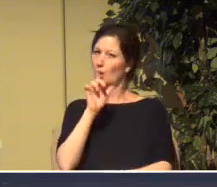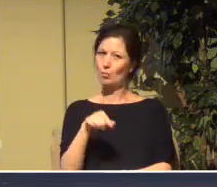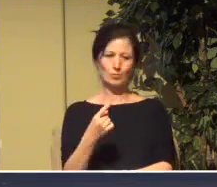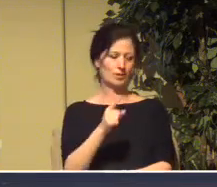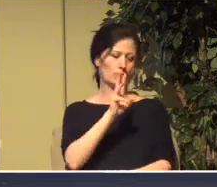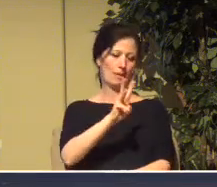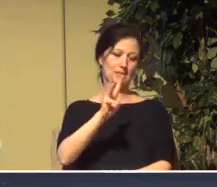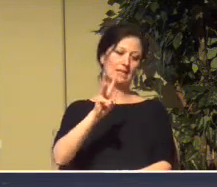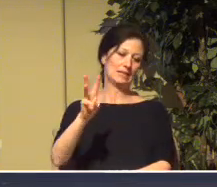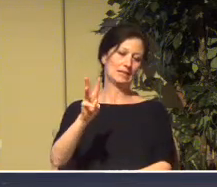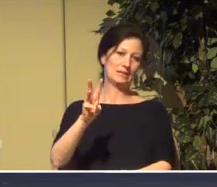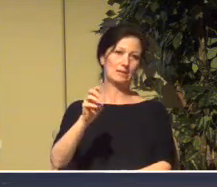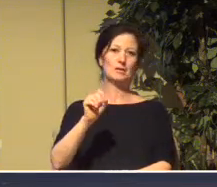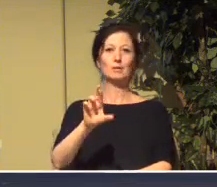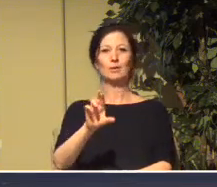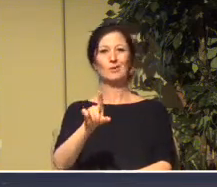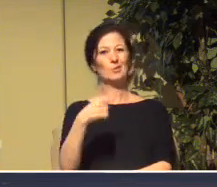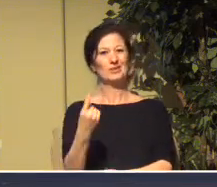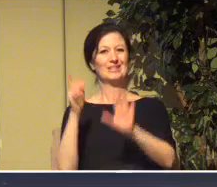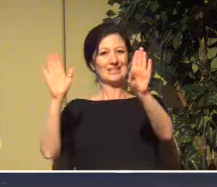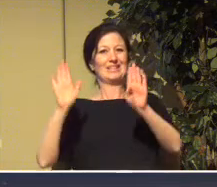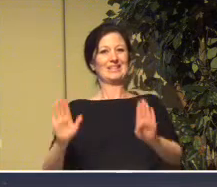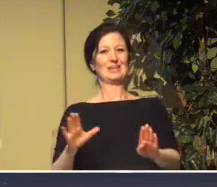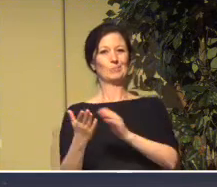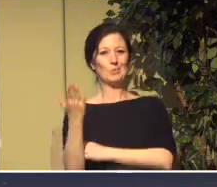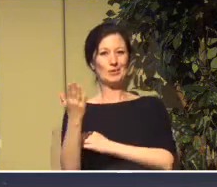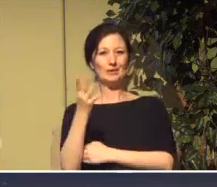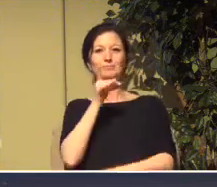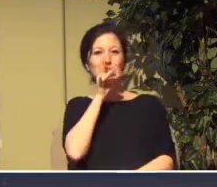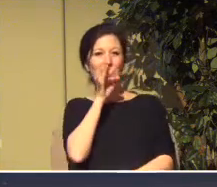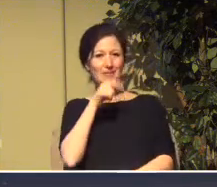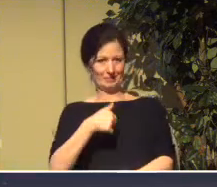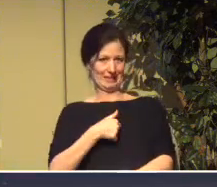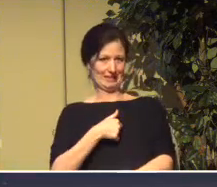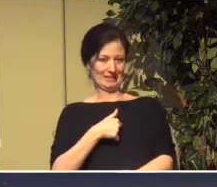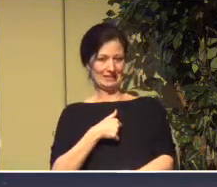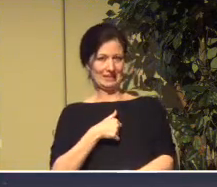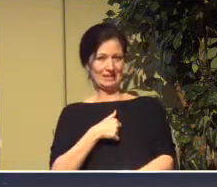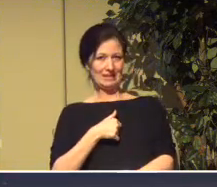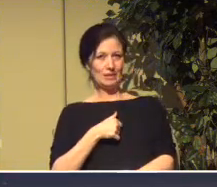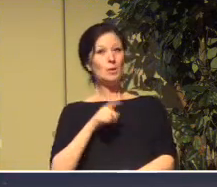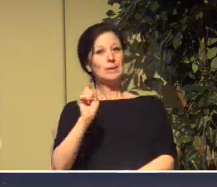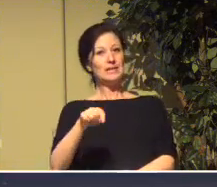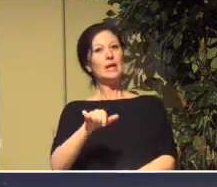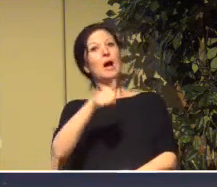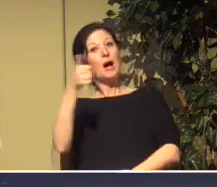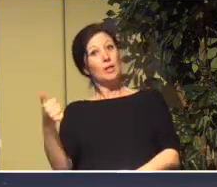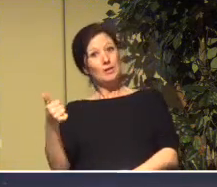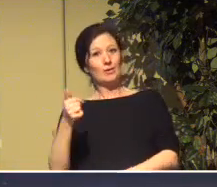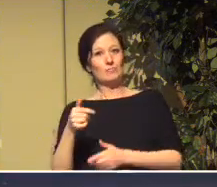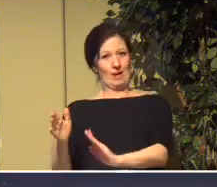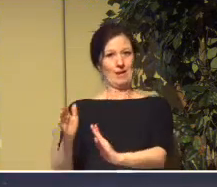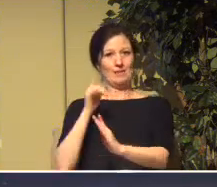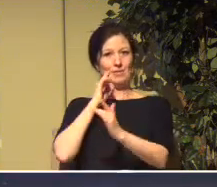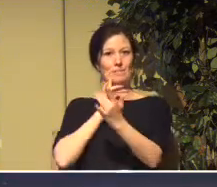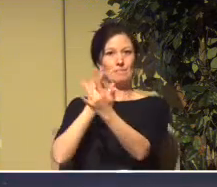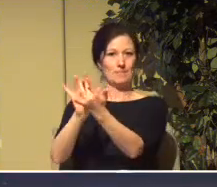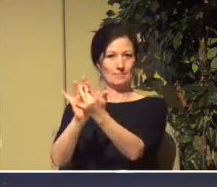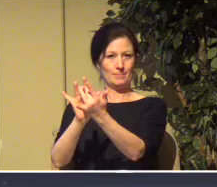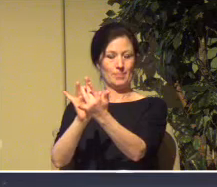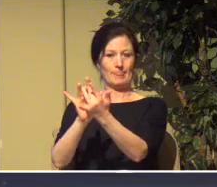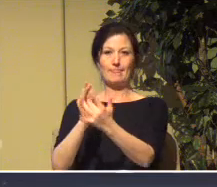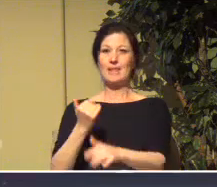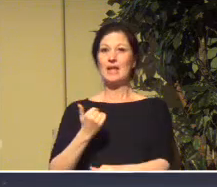saying something to you here that you will then hear in our Sunday service. and so we made the unofficial Facebook group